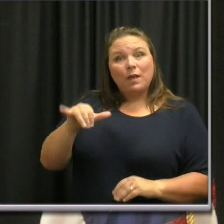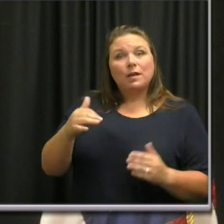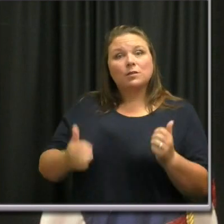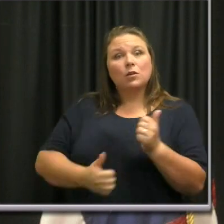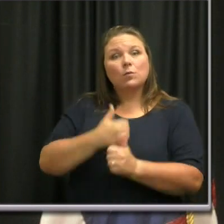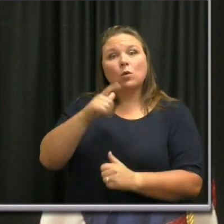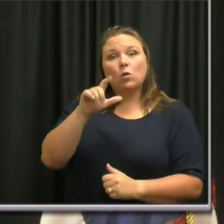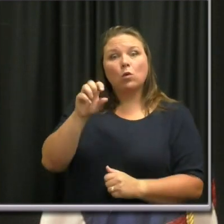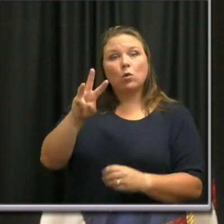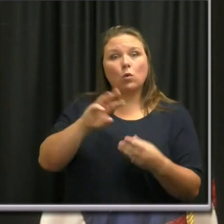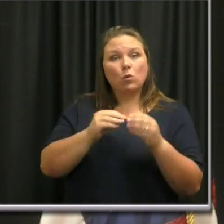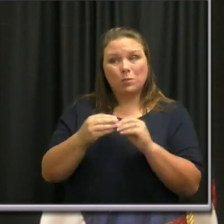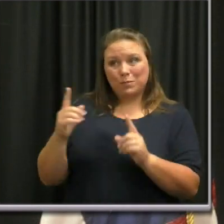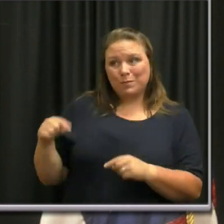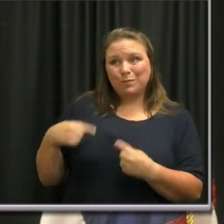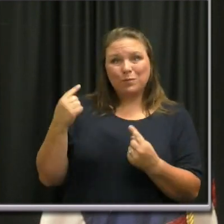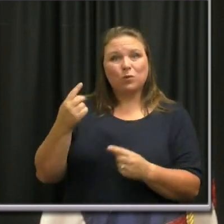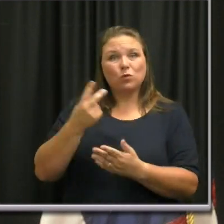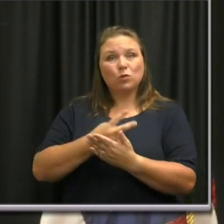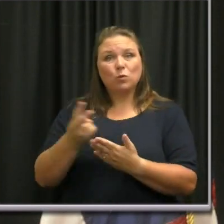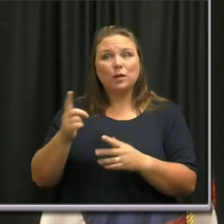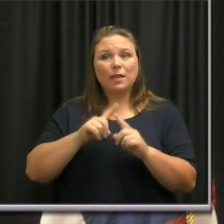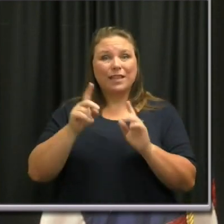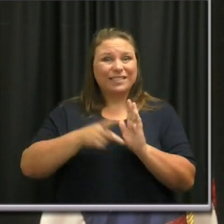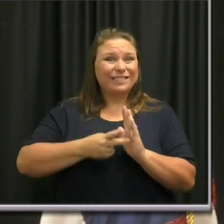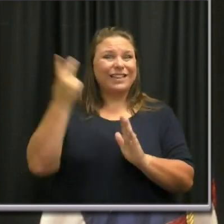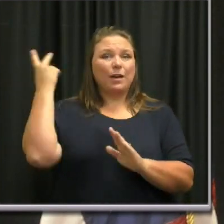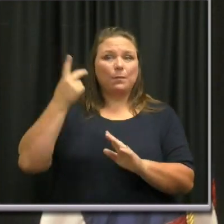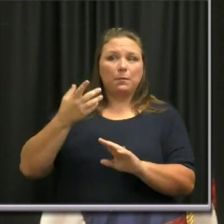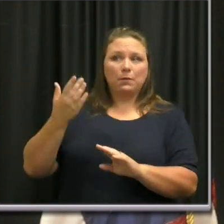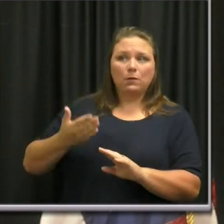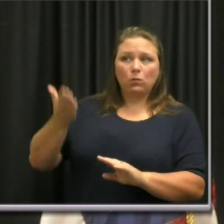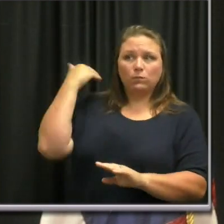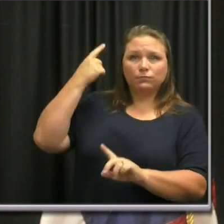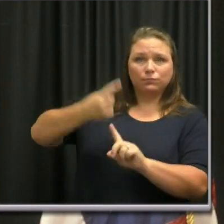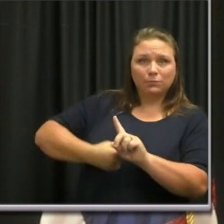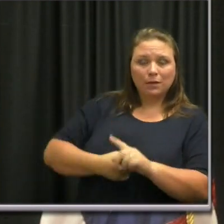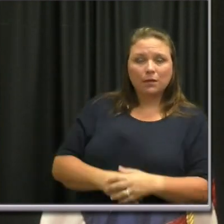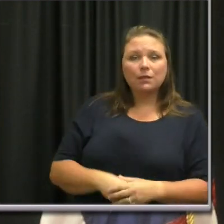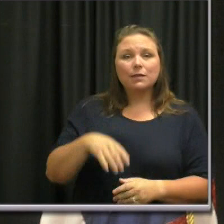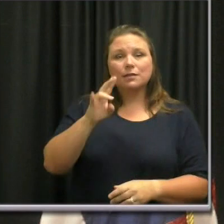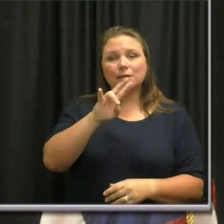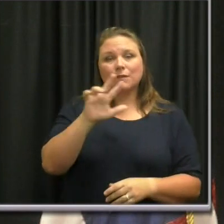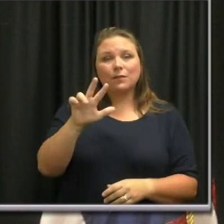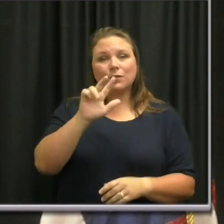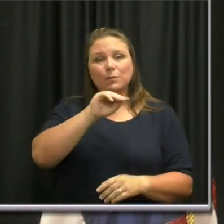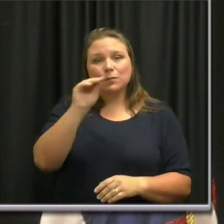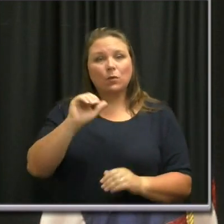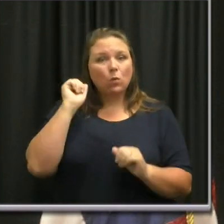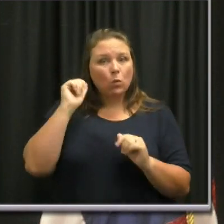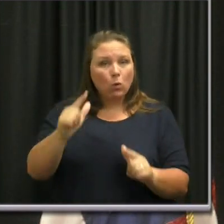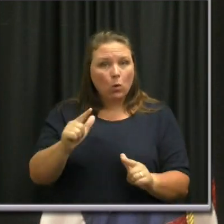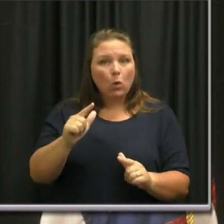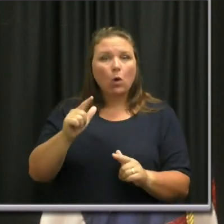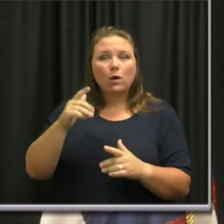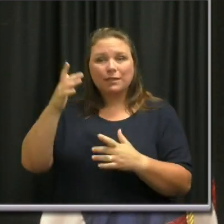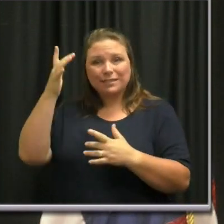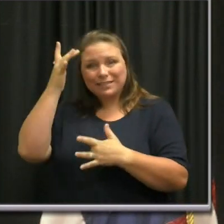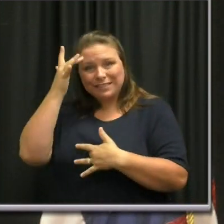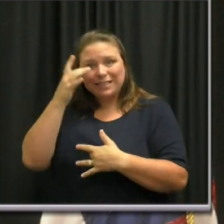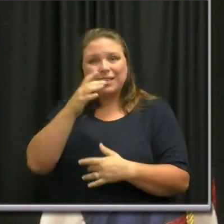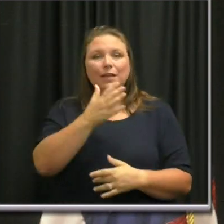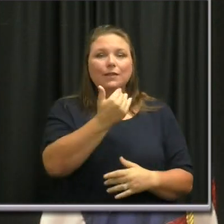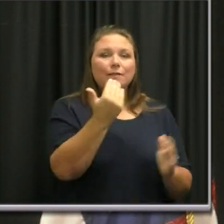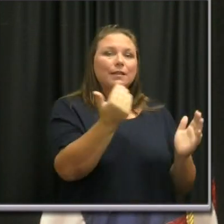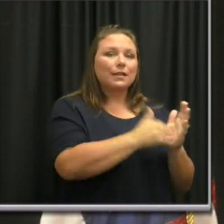seen in two weeks, it still is double the number of where we were last month. 73 percent of all confirmed cases or 15,000 residents